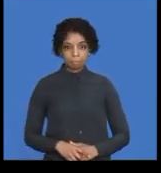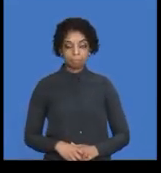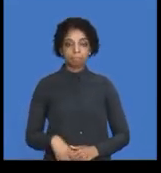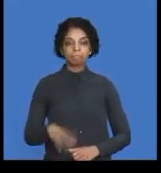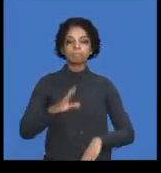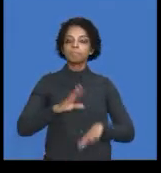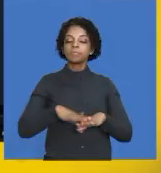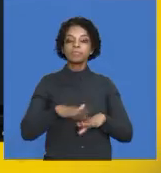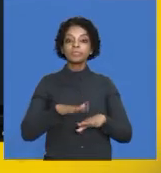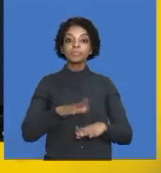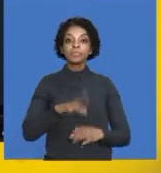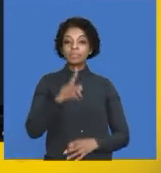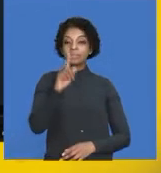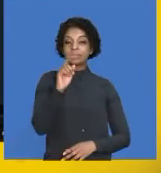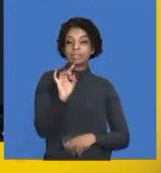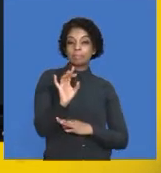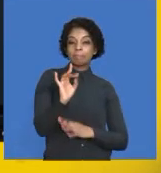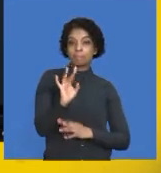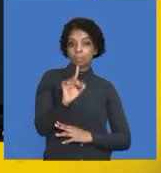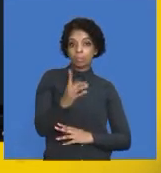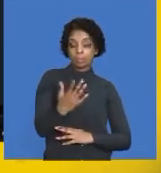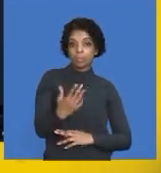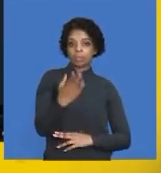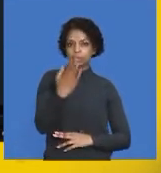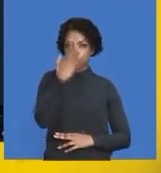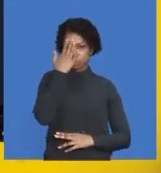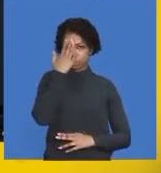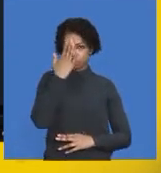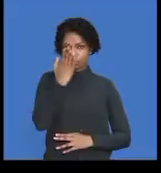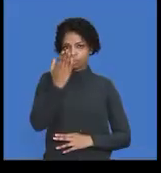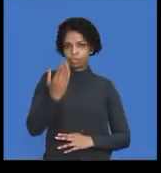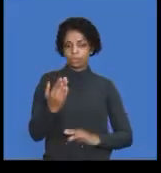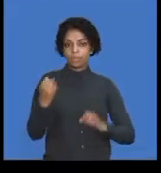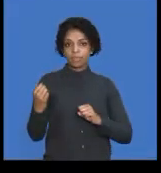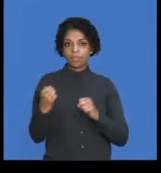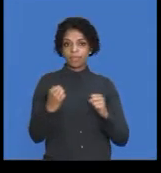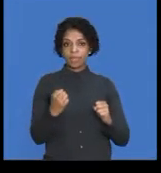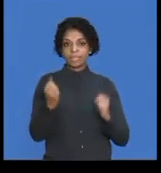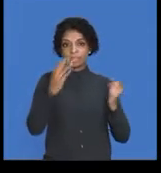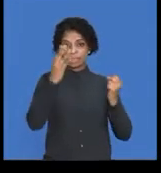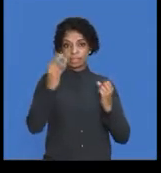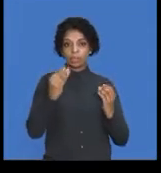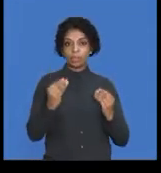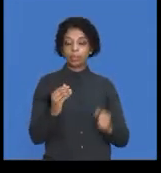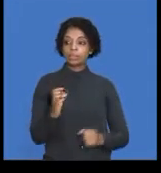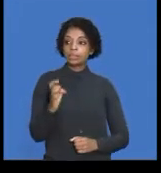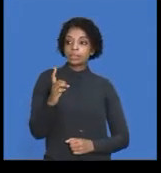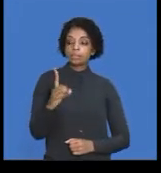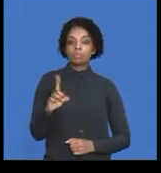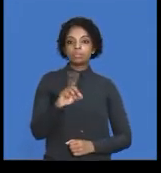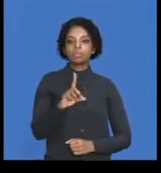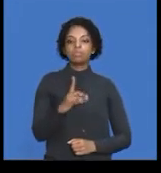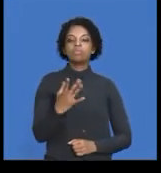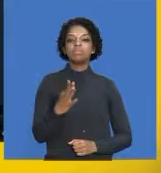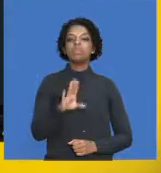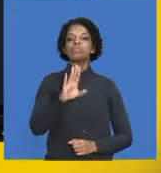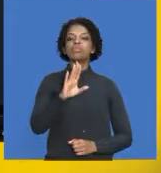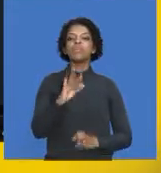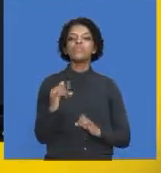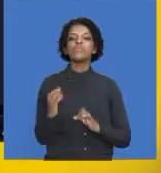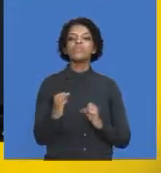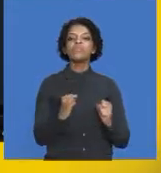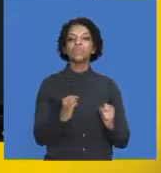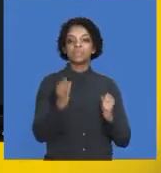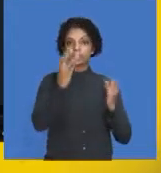examination tip. You know that fixed cost is made up of factory overheads plus your admin cost. Those are your